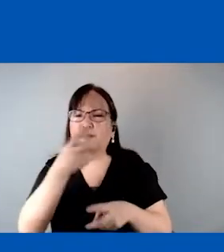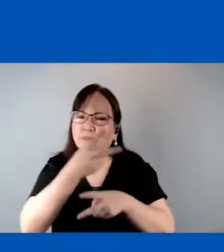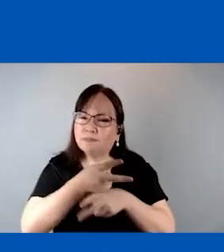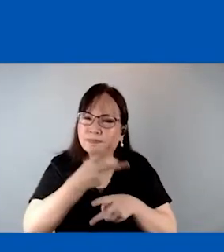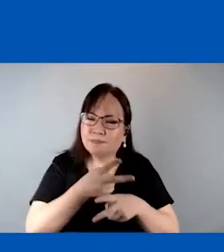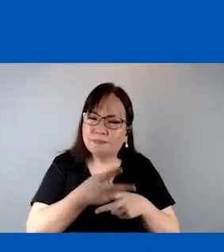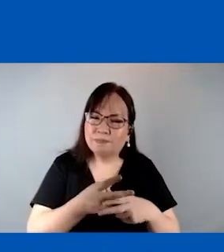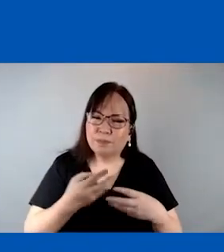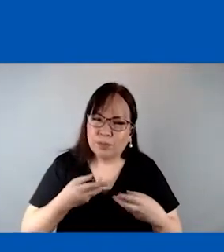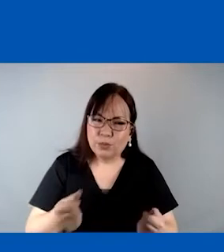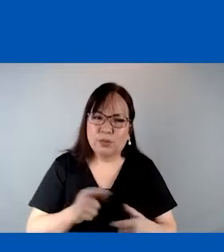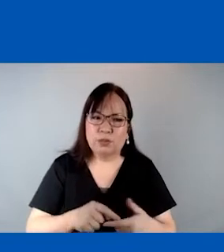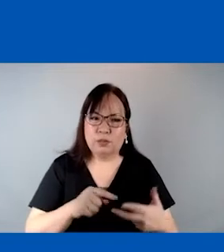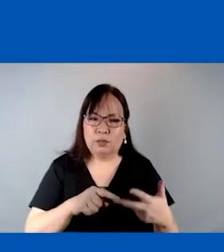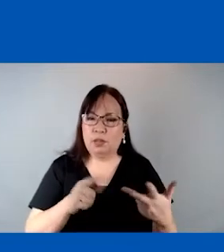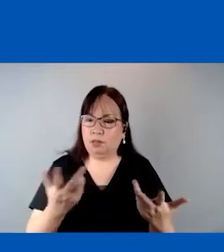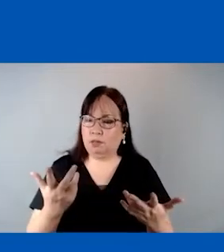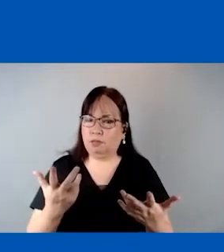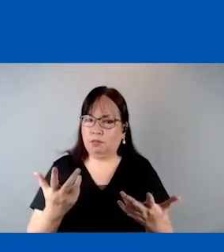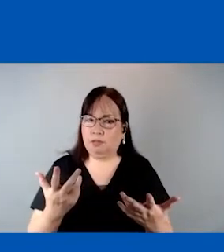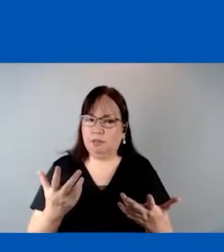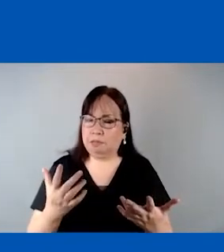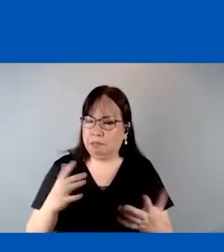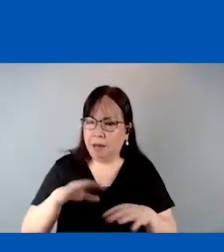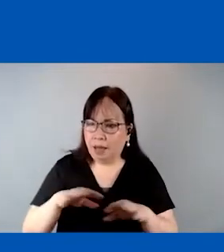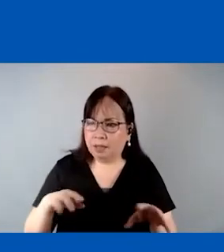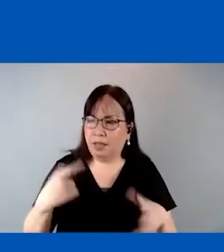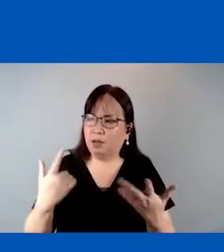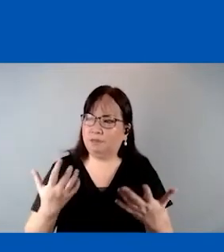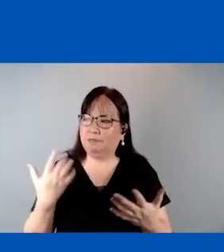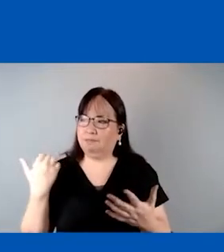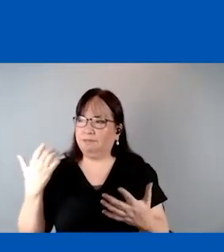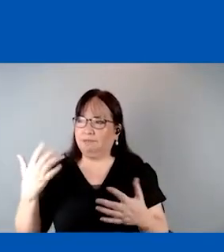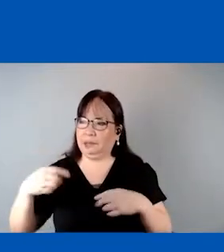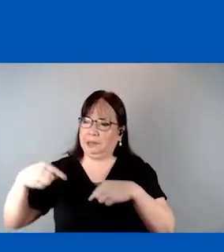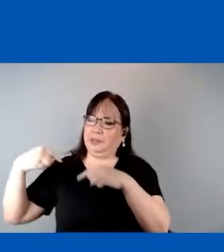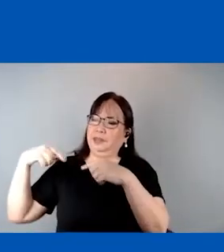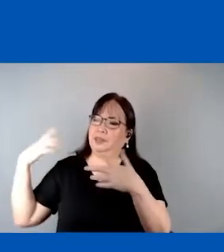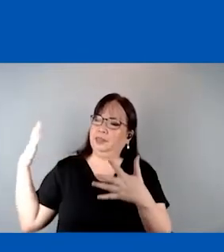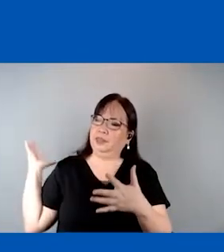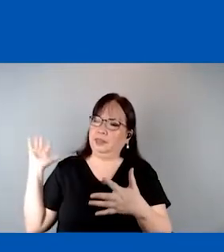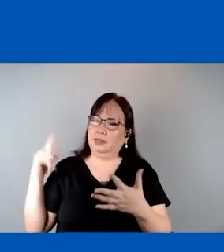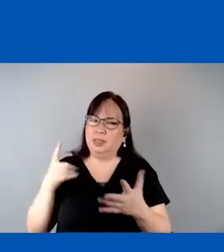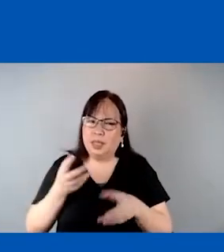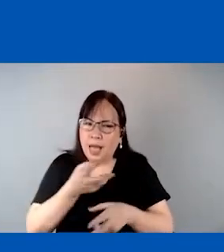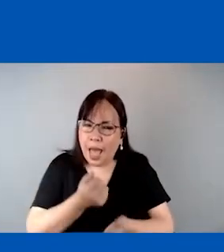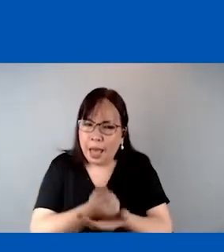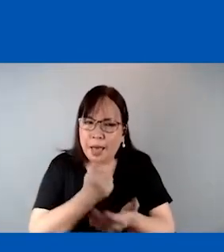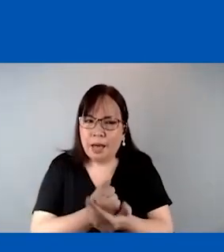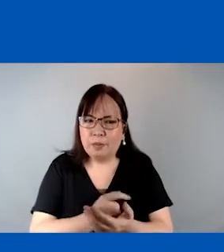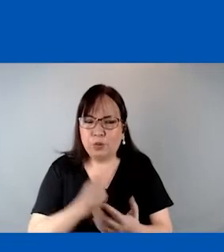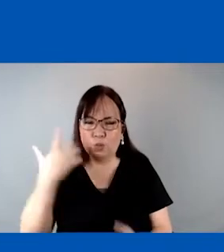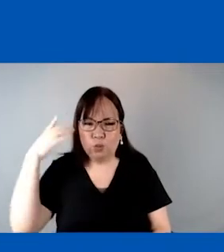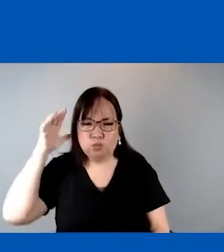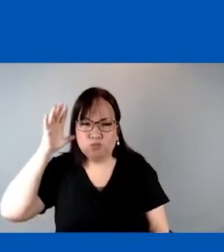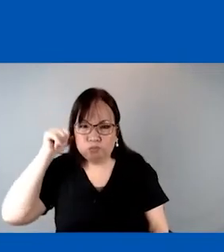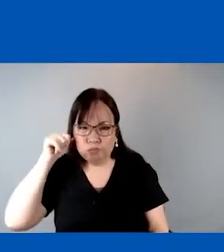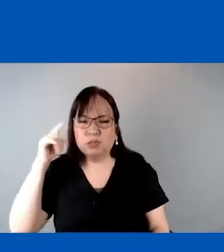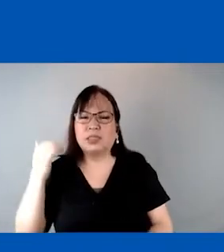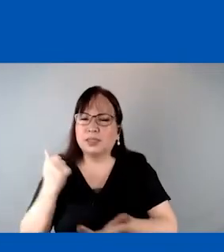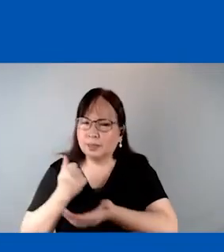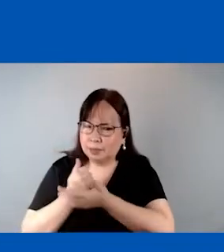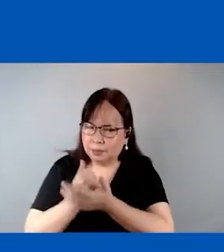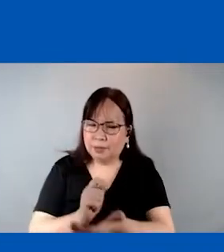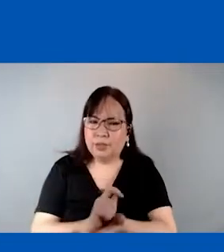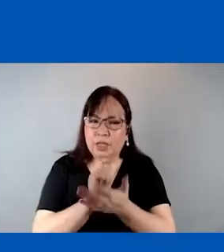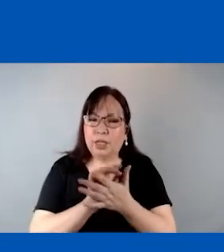nursed. The child that is backward must be helped. The delinquent child must be reclaimed, and the orphan and